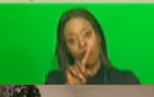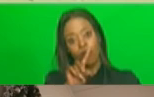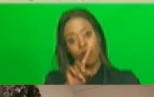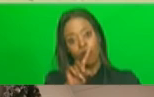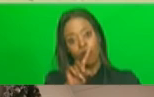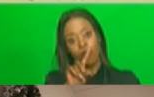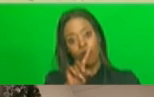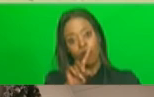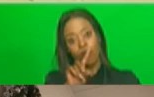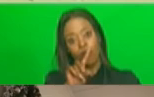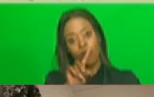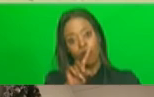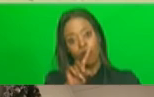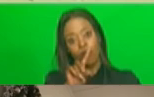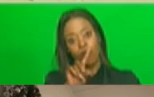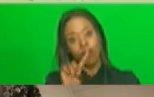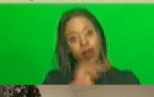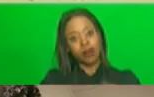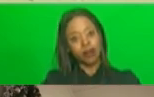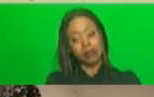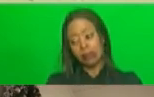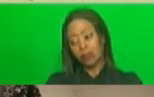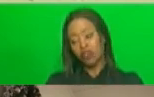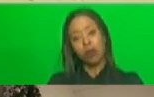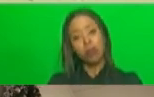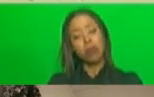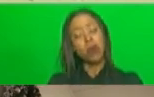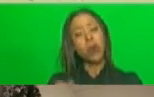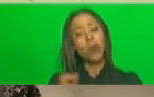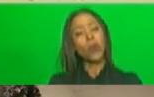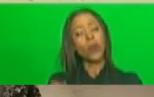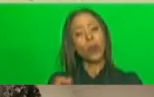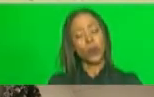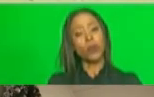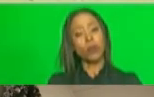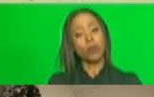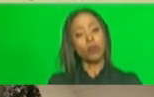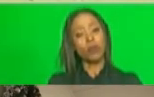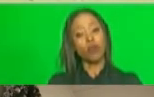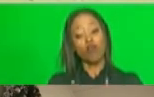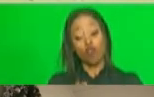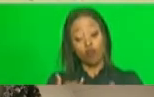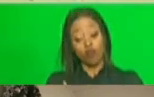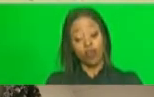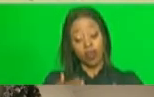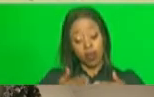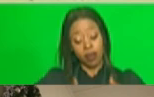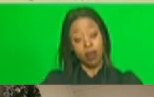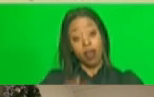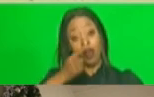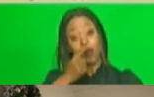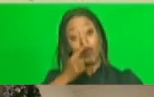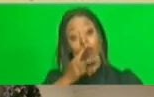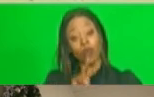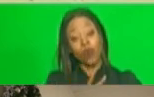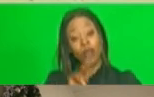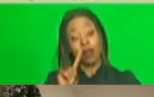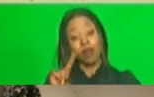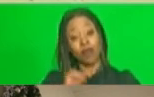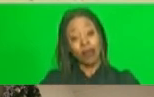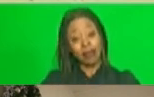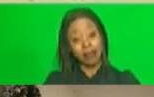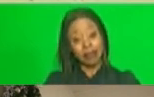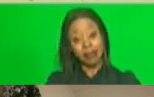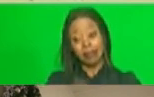Let's listen anyway. Not registered within 21 days and does not meet all